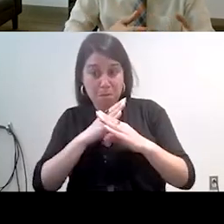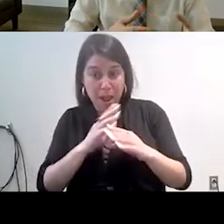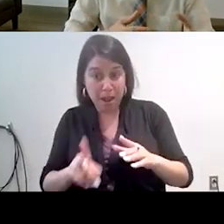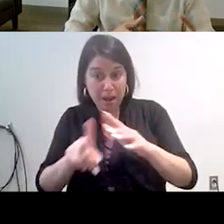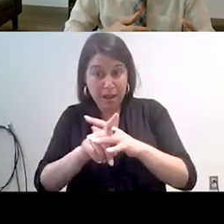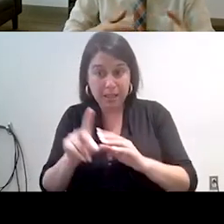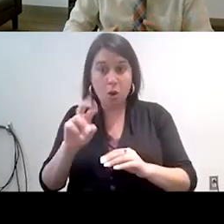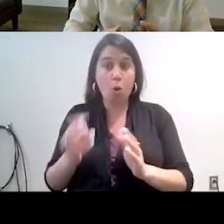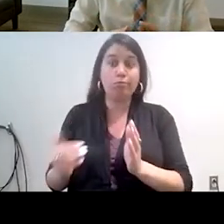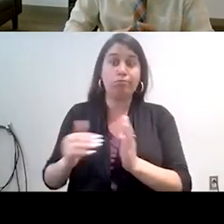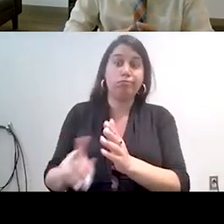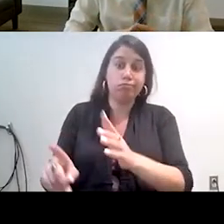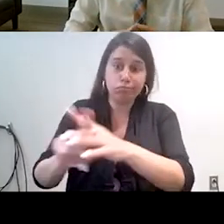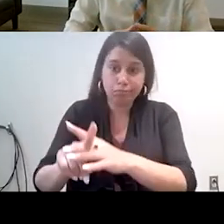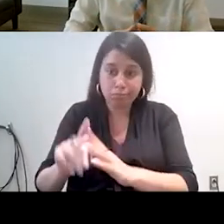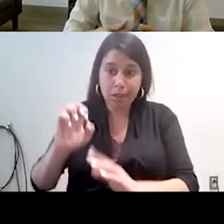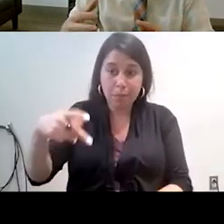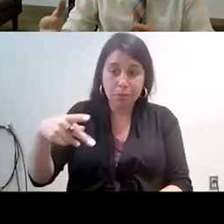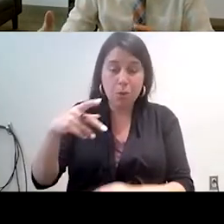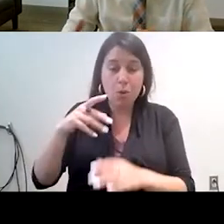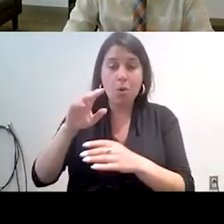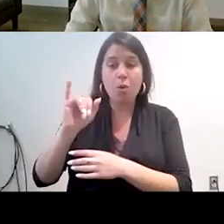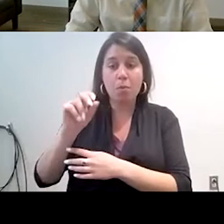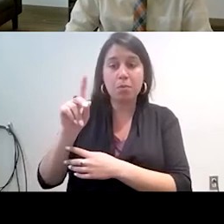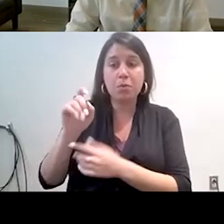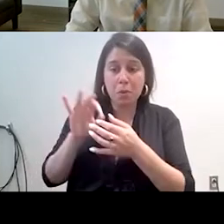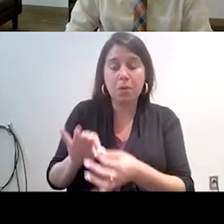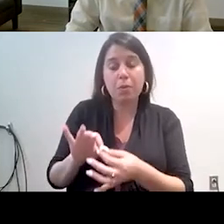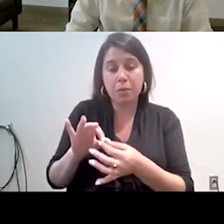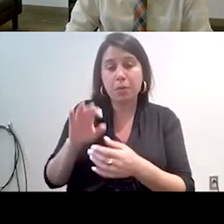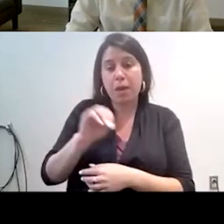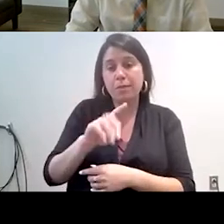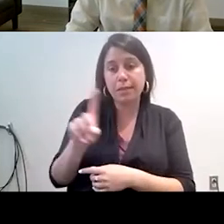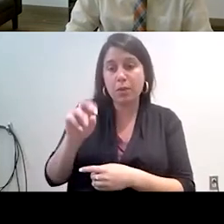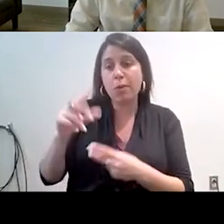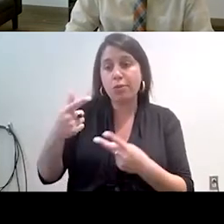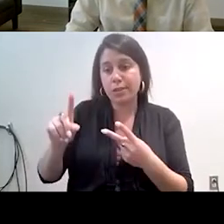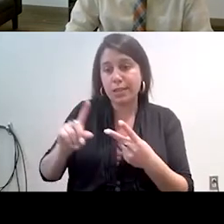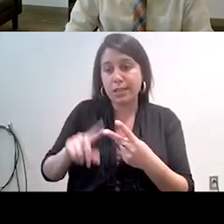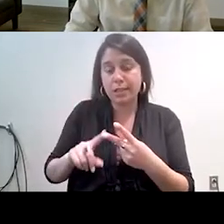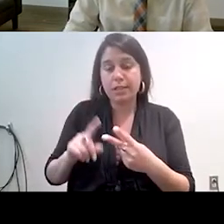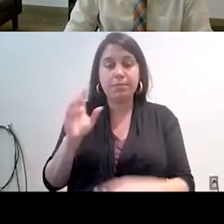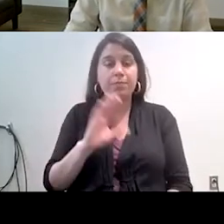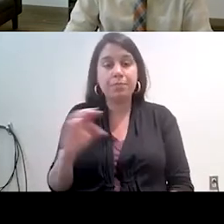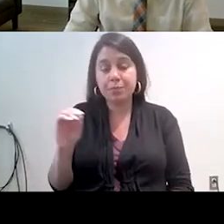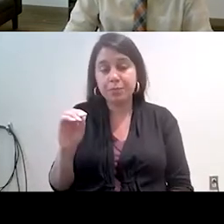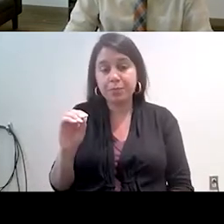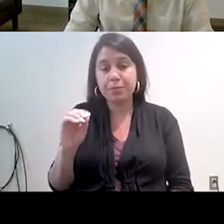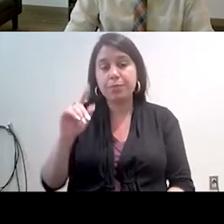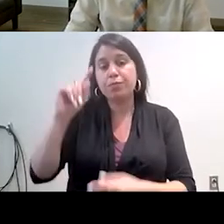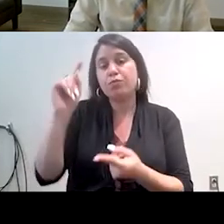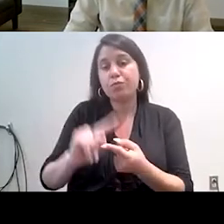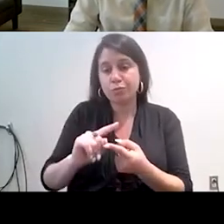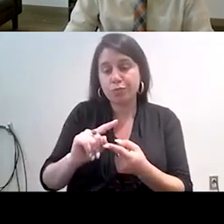episodes of major depressive disorder or generalized anxiety disorder. And we also looked at reduction in symptom